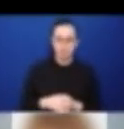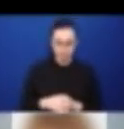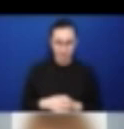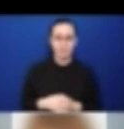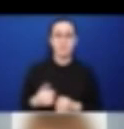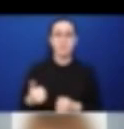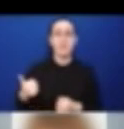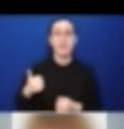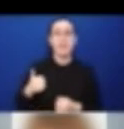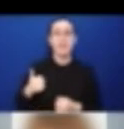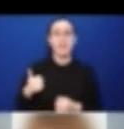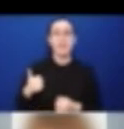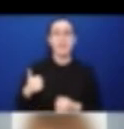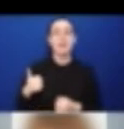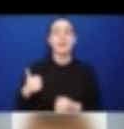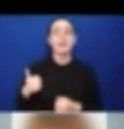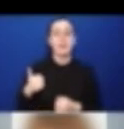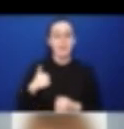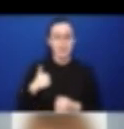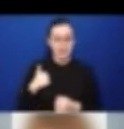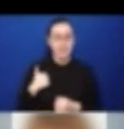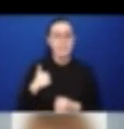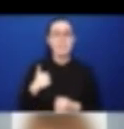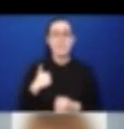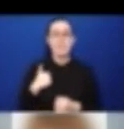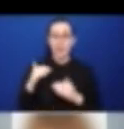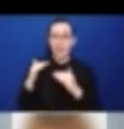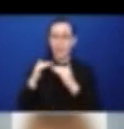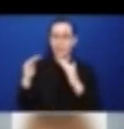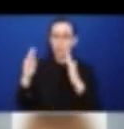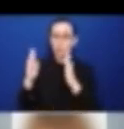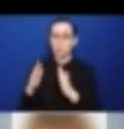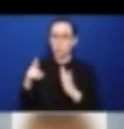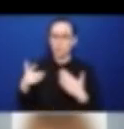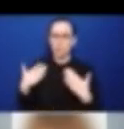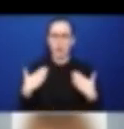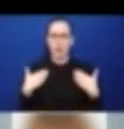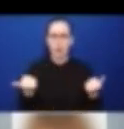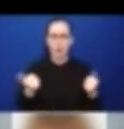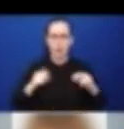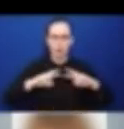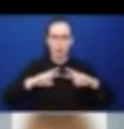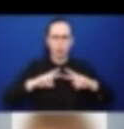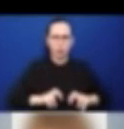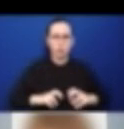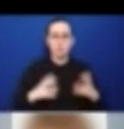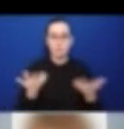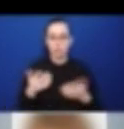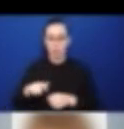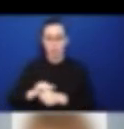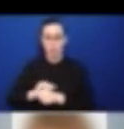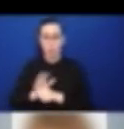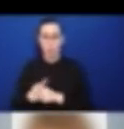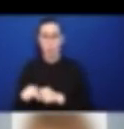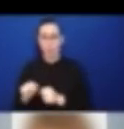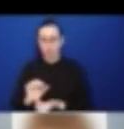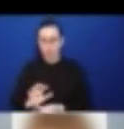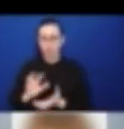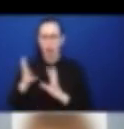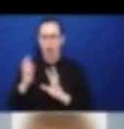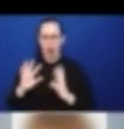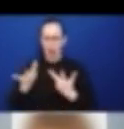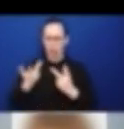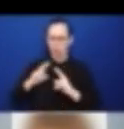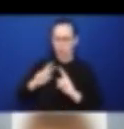COVID responses or to study COVID issues for different populations. Our target